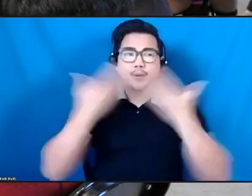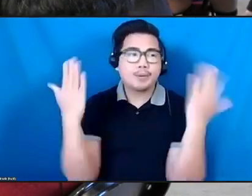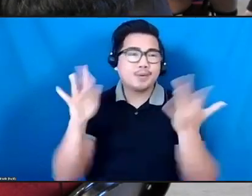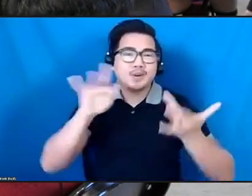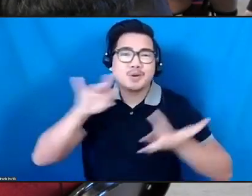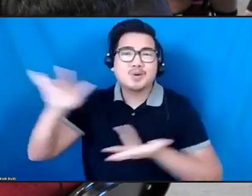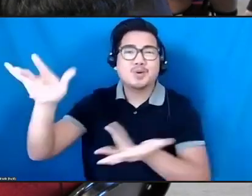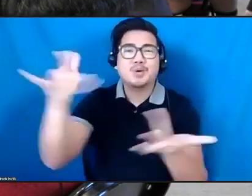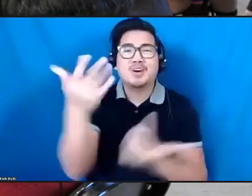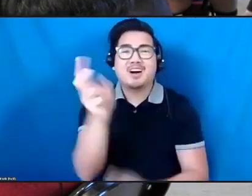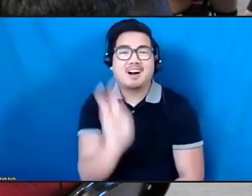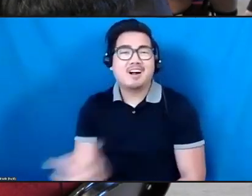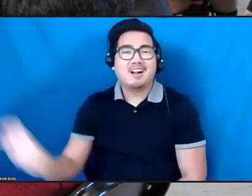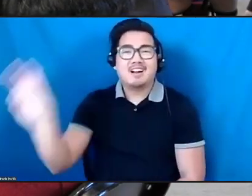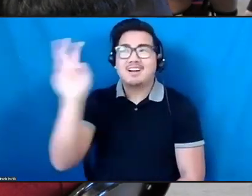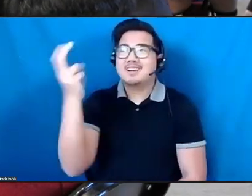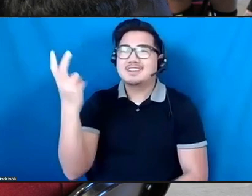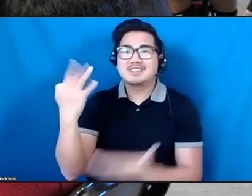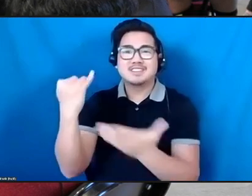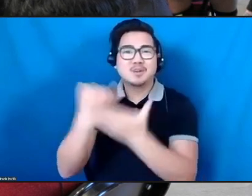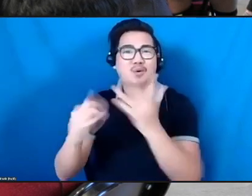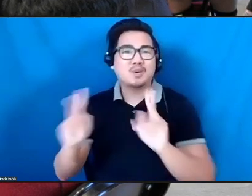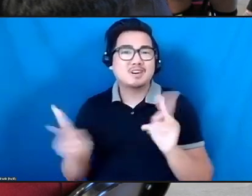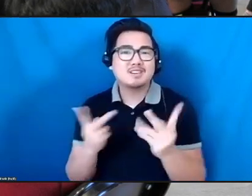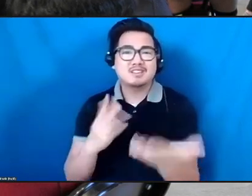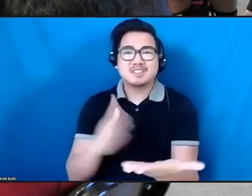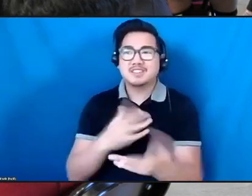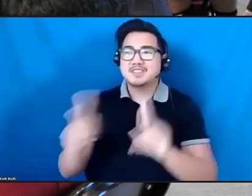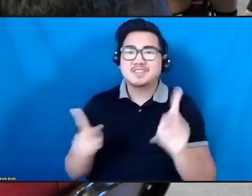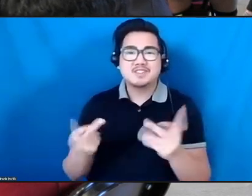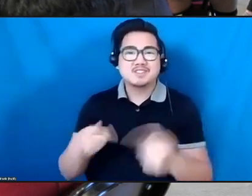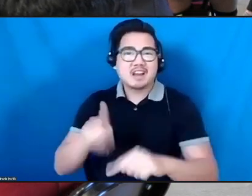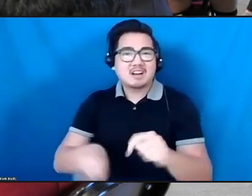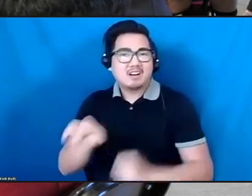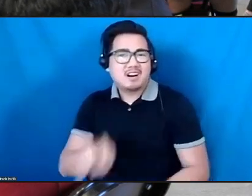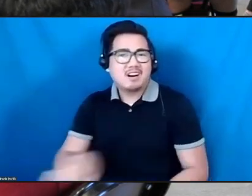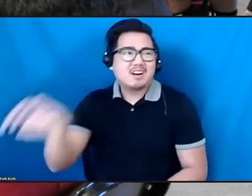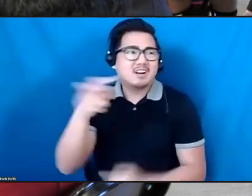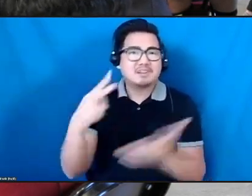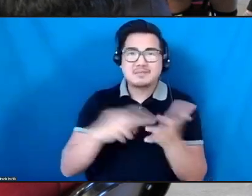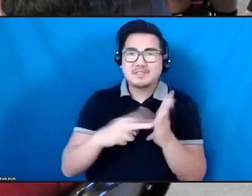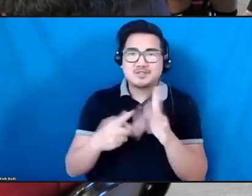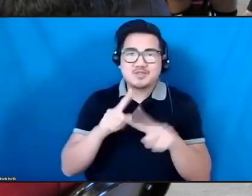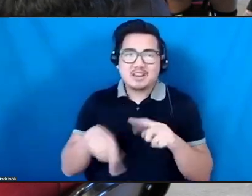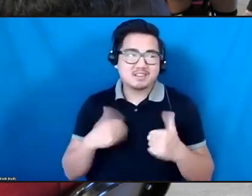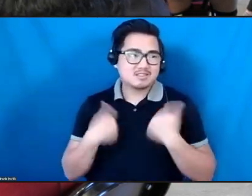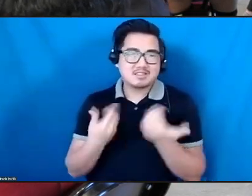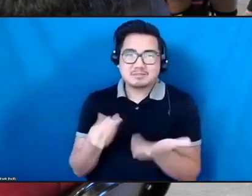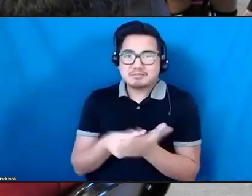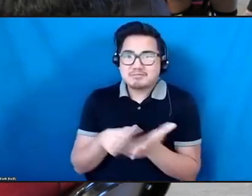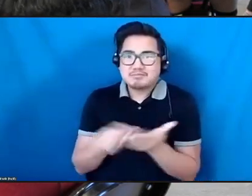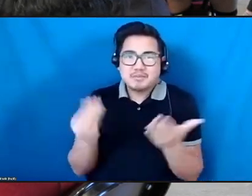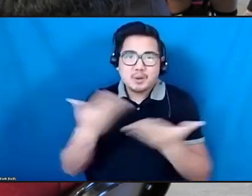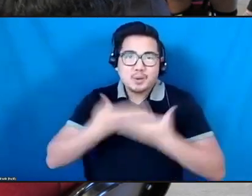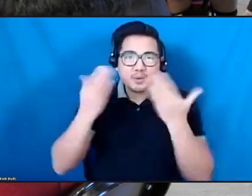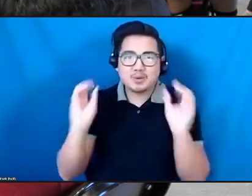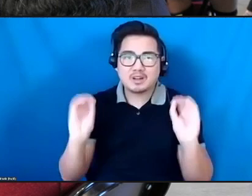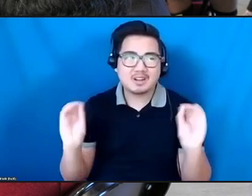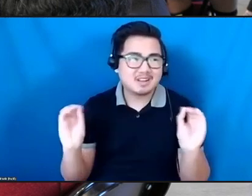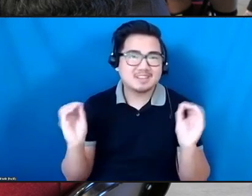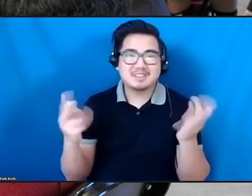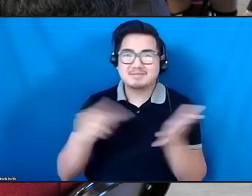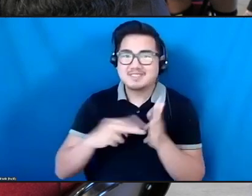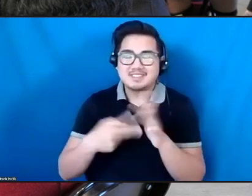musician was able to live because they had no health insurance, they had no livelihood, and so I think the bad part of that was